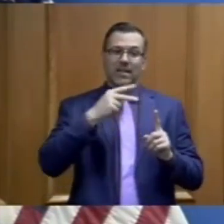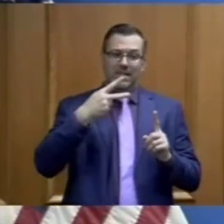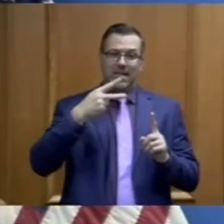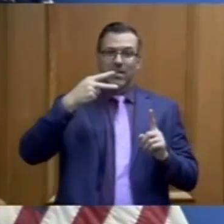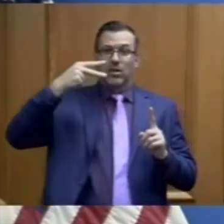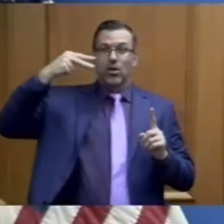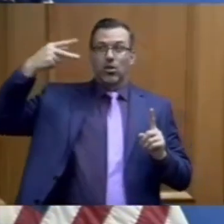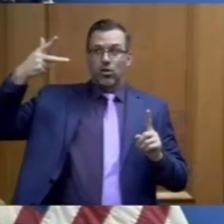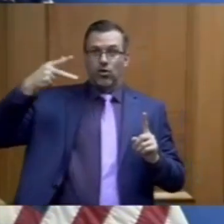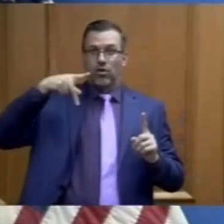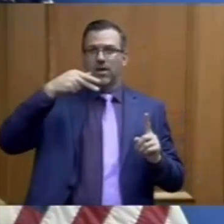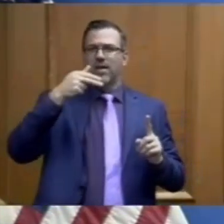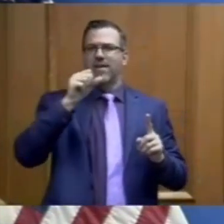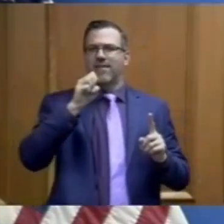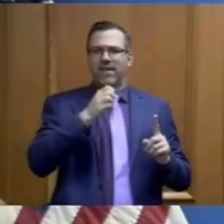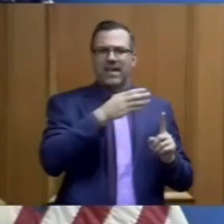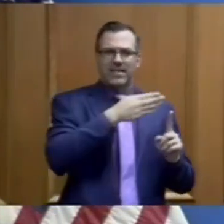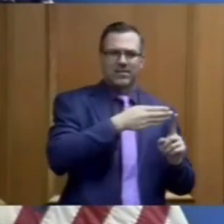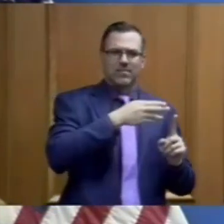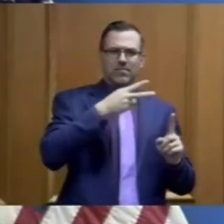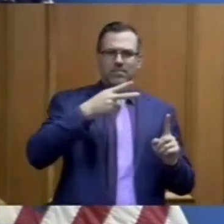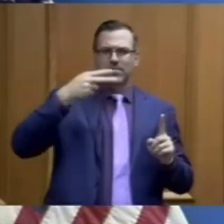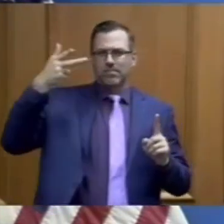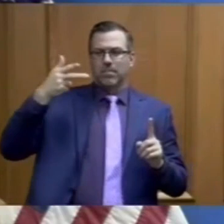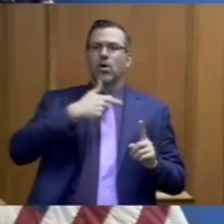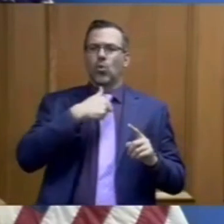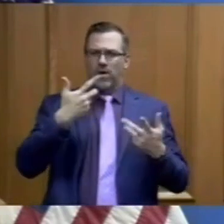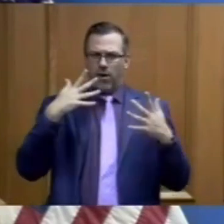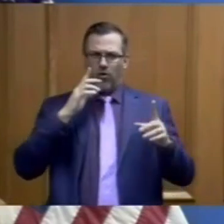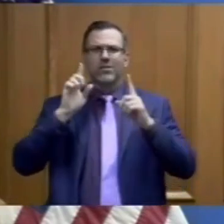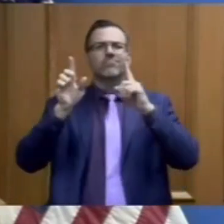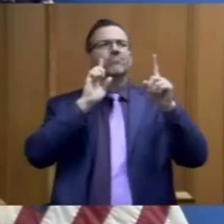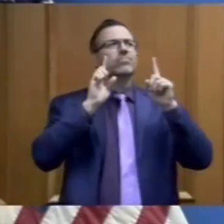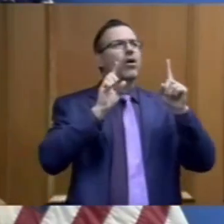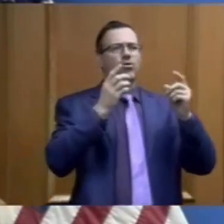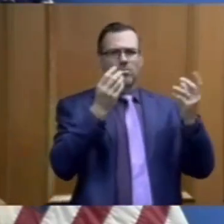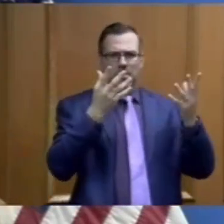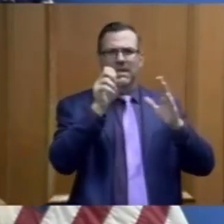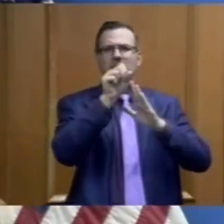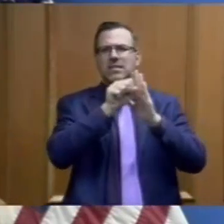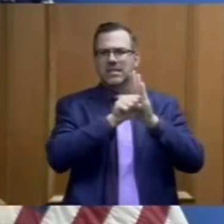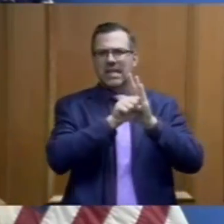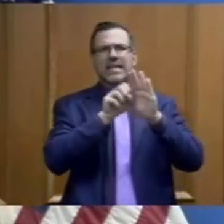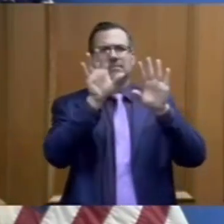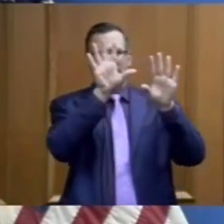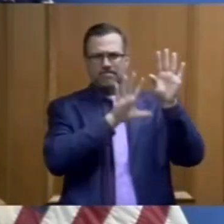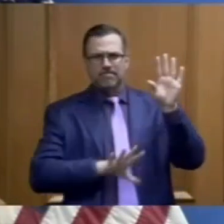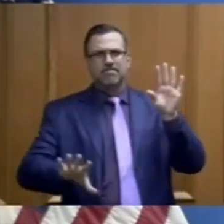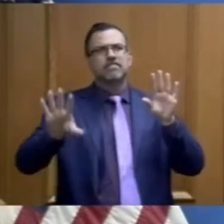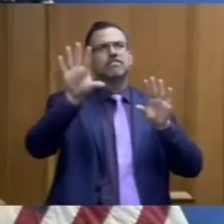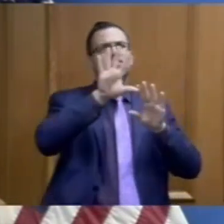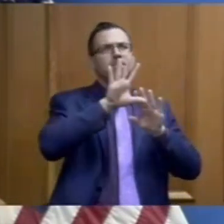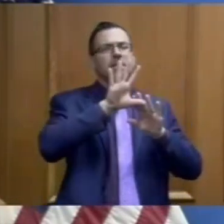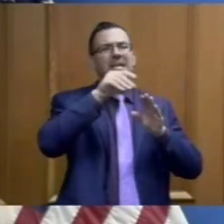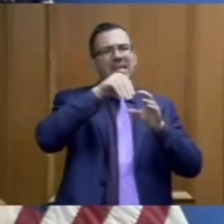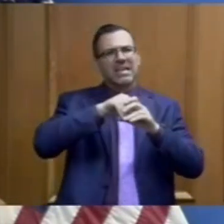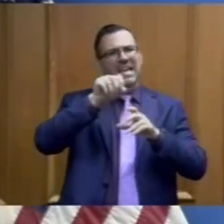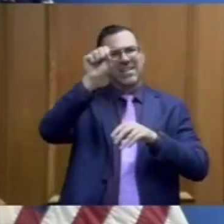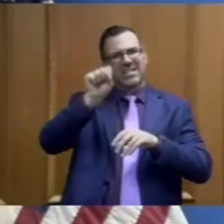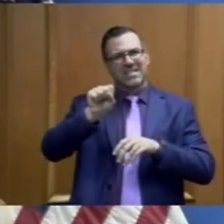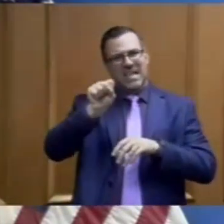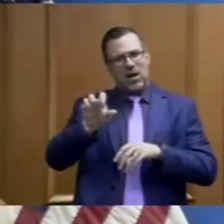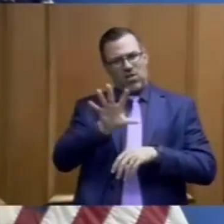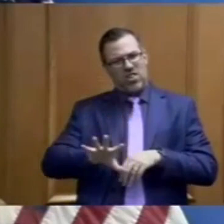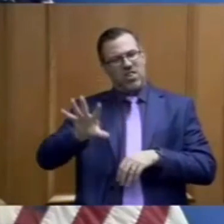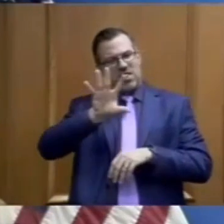We have been in consultation with other states and I talked to several of my colleagues in the south just